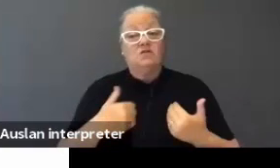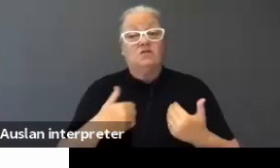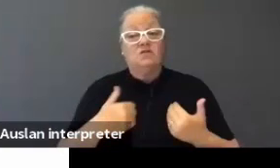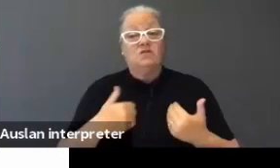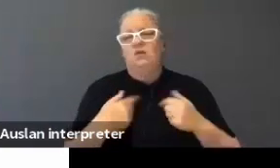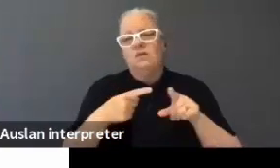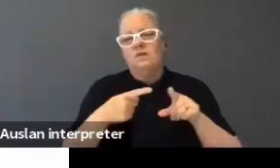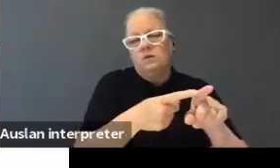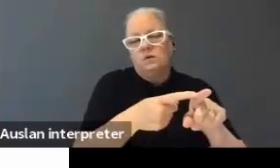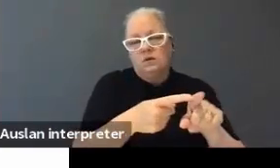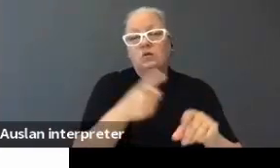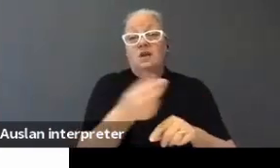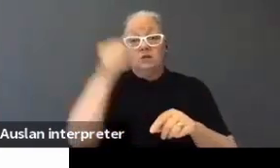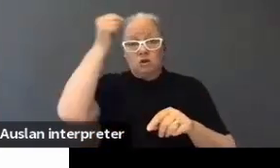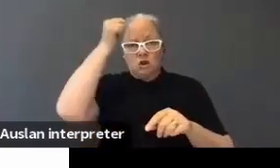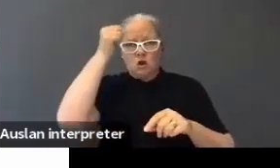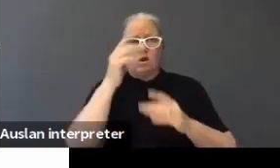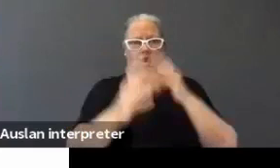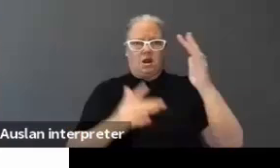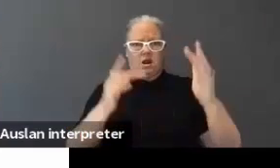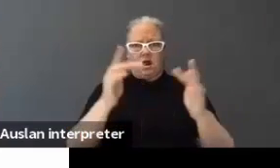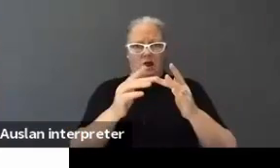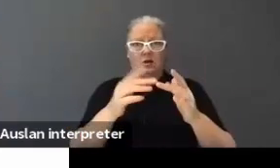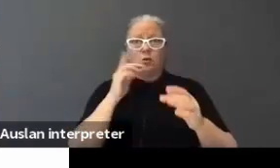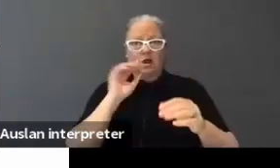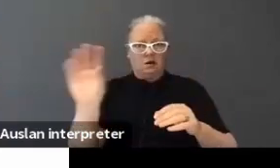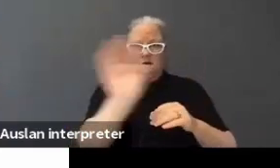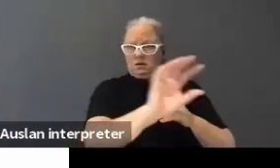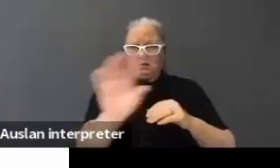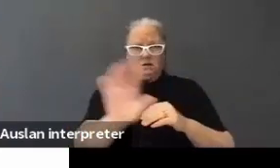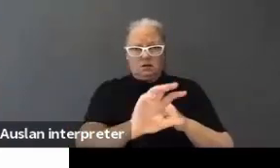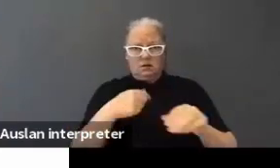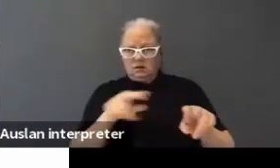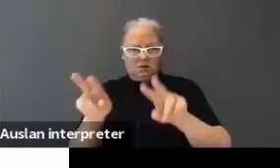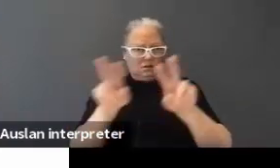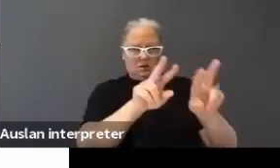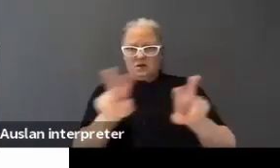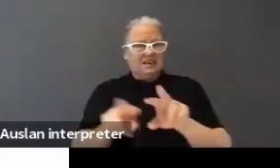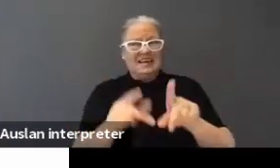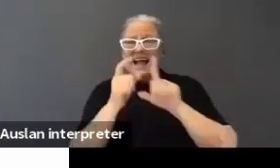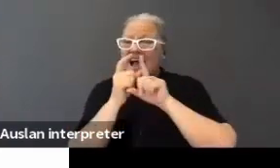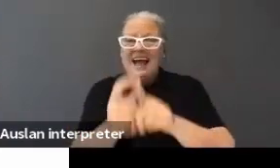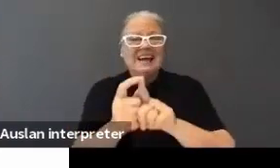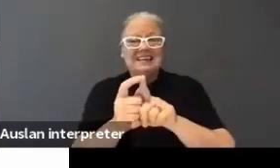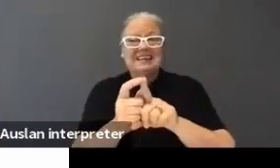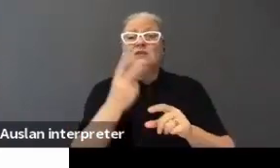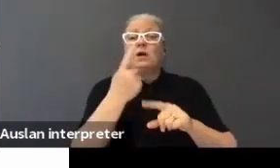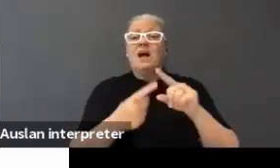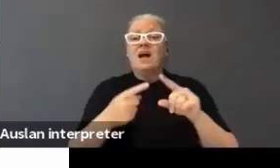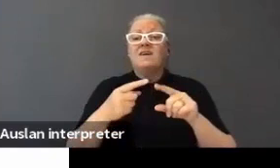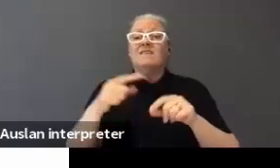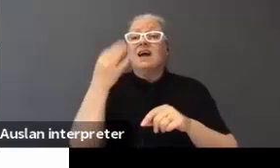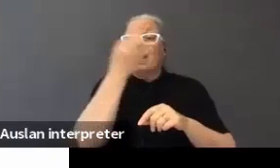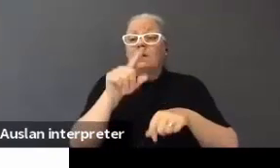Knowing who's speaking online is a huge issue. Even though I went through a two and a half hour meeting this